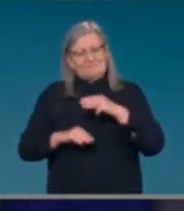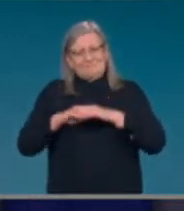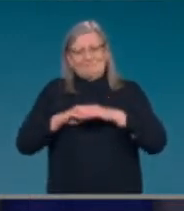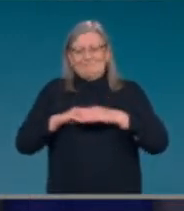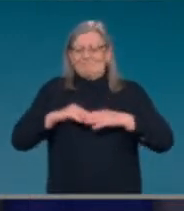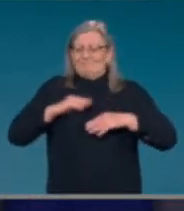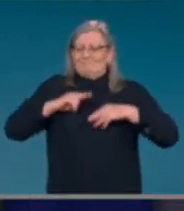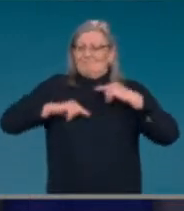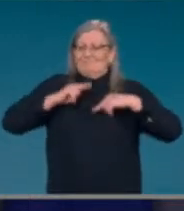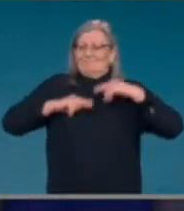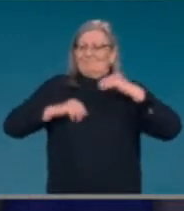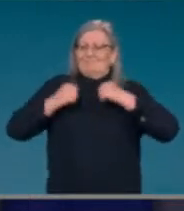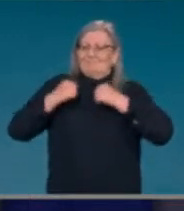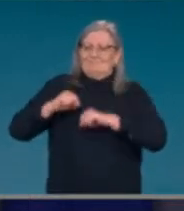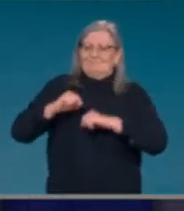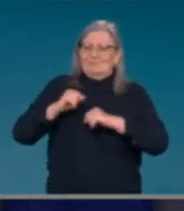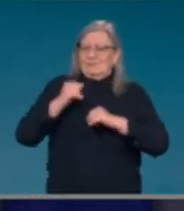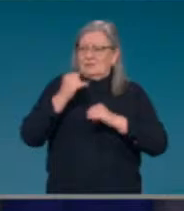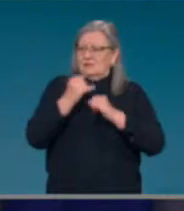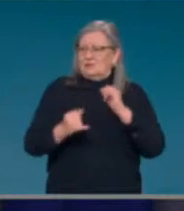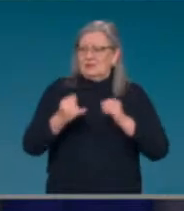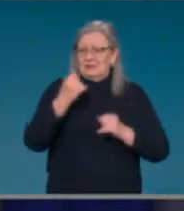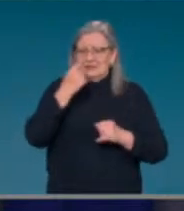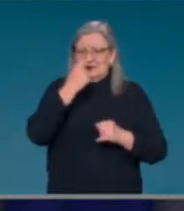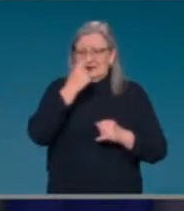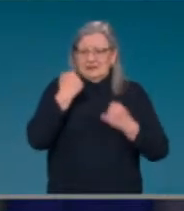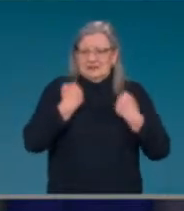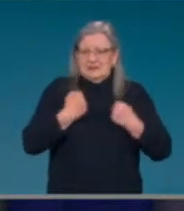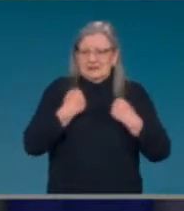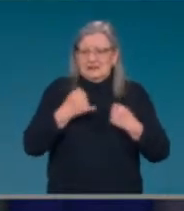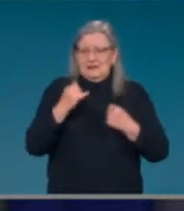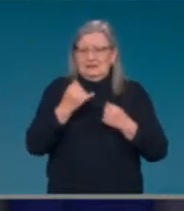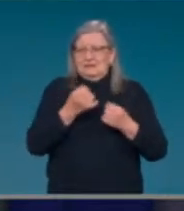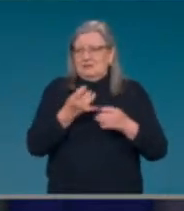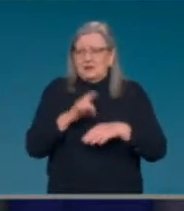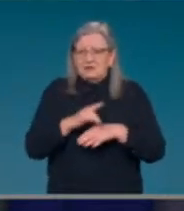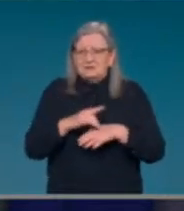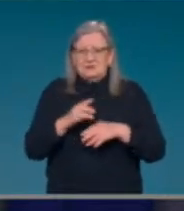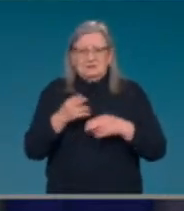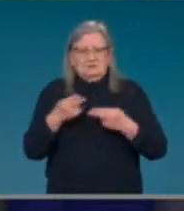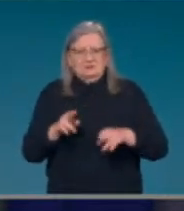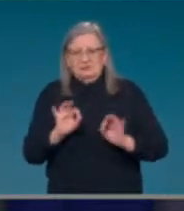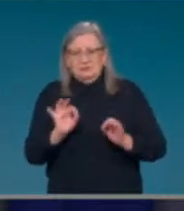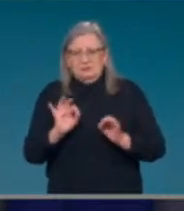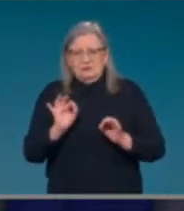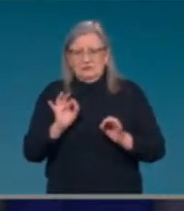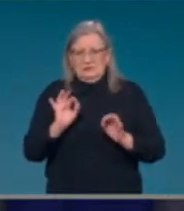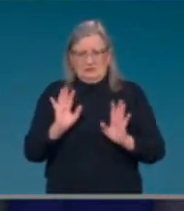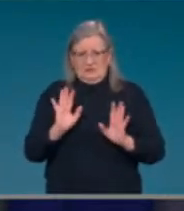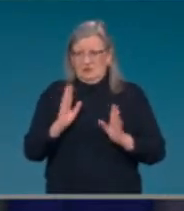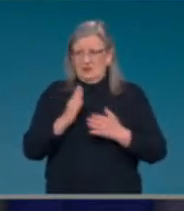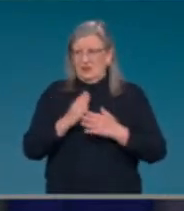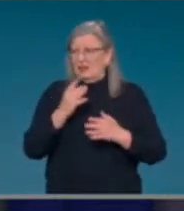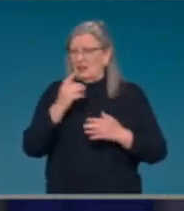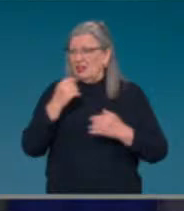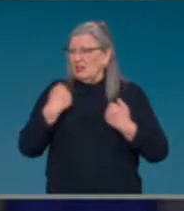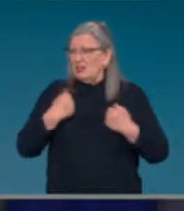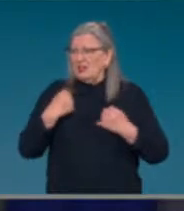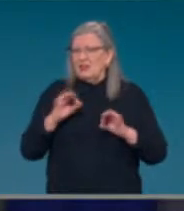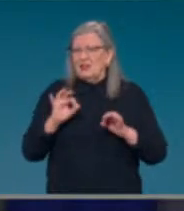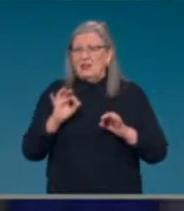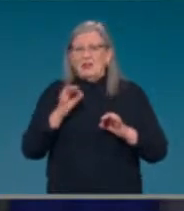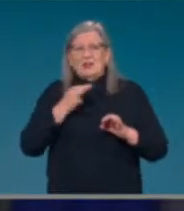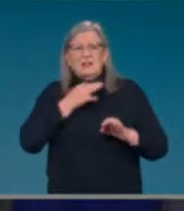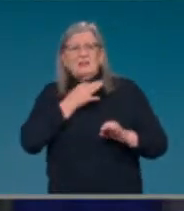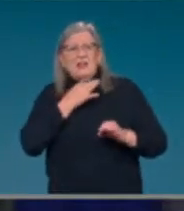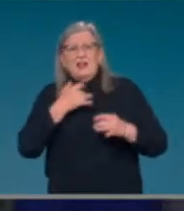but also against a mild illness and transmission. And those two things, one off life threatening are very important for the economy and for